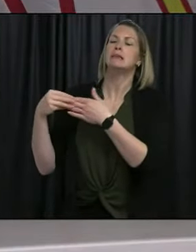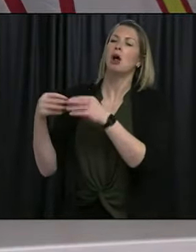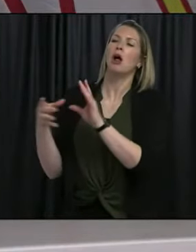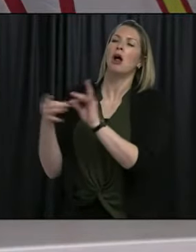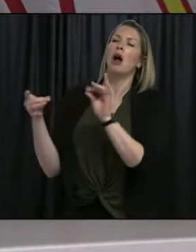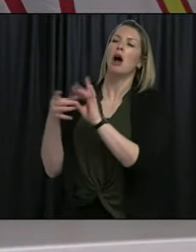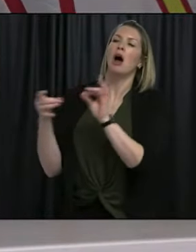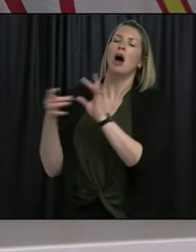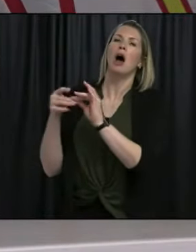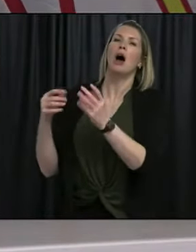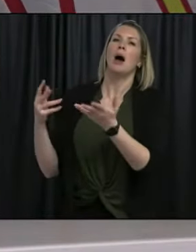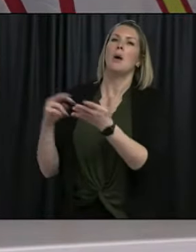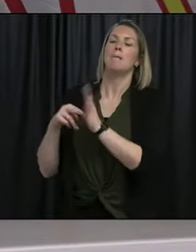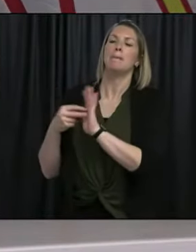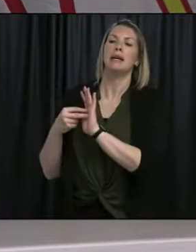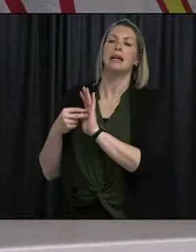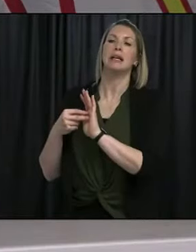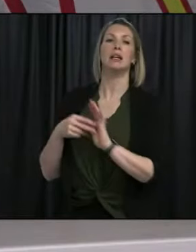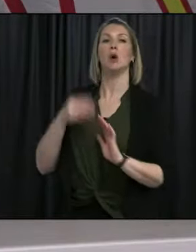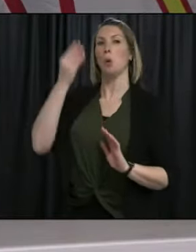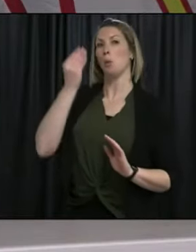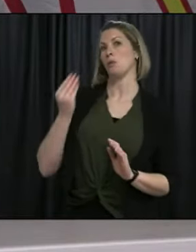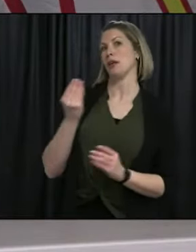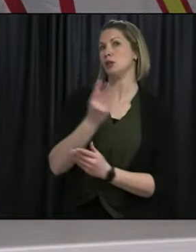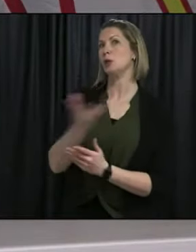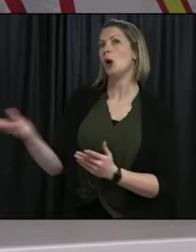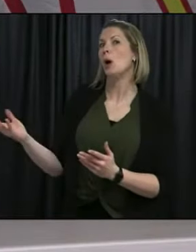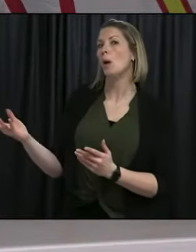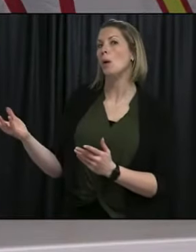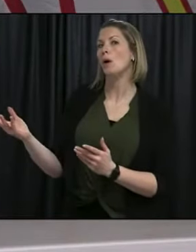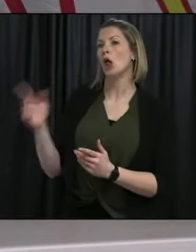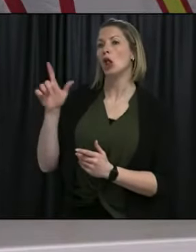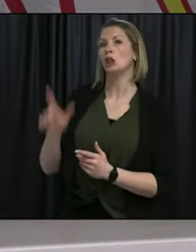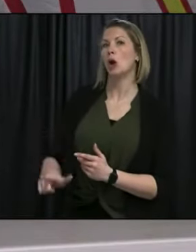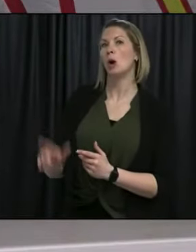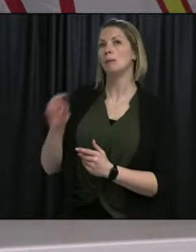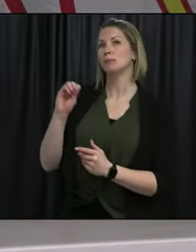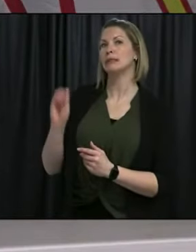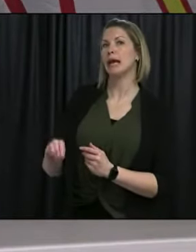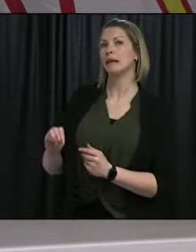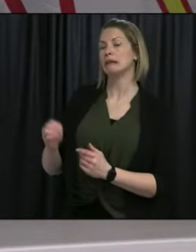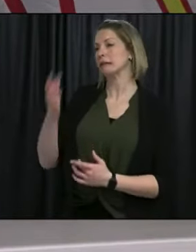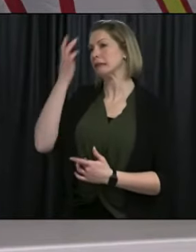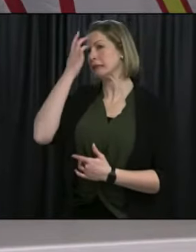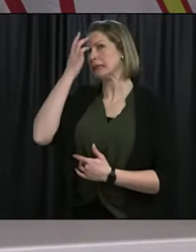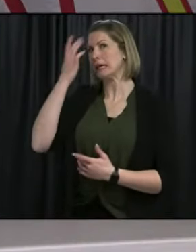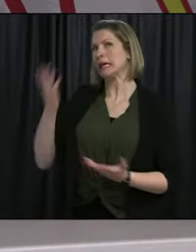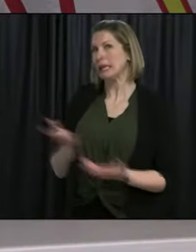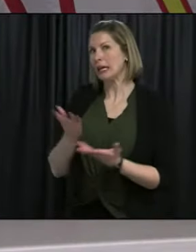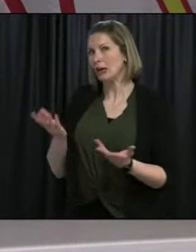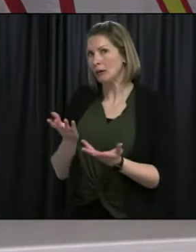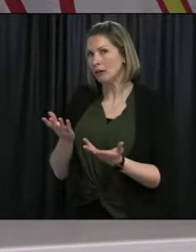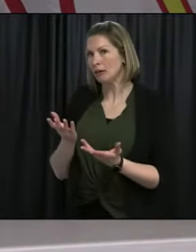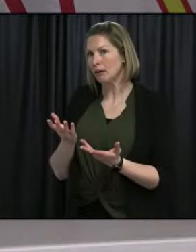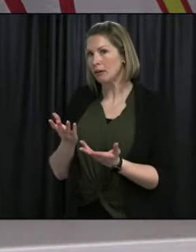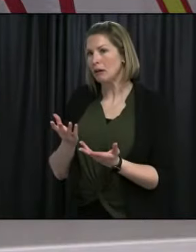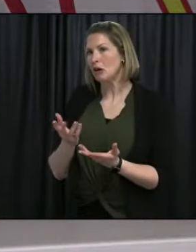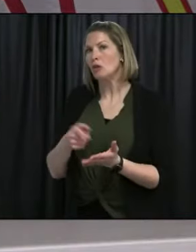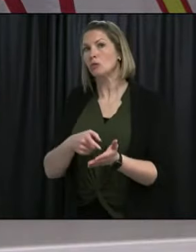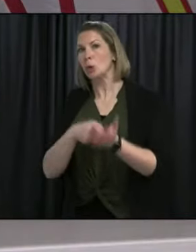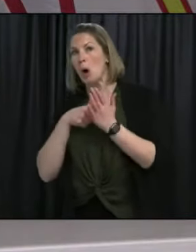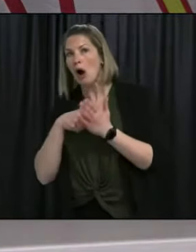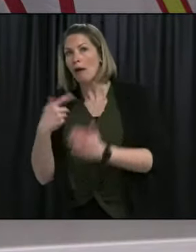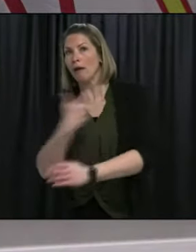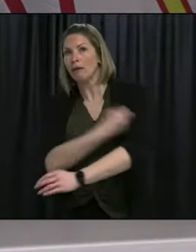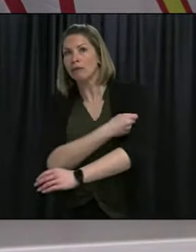prevalence and informing the policy based on that. So, you know, there is, there's certainly,